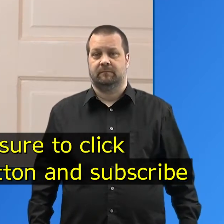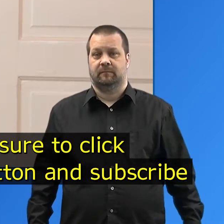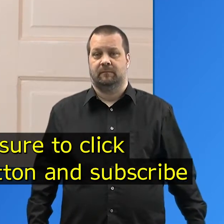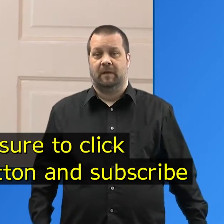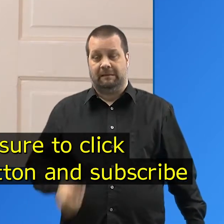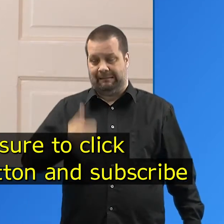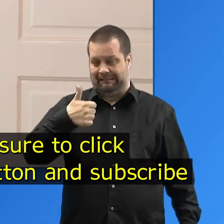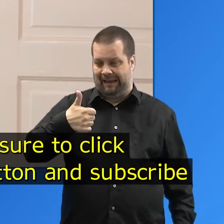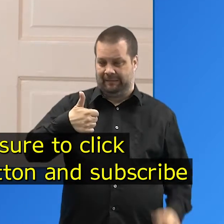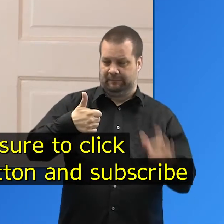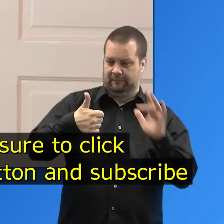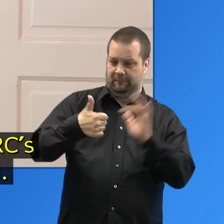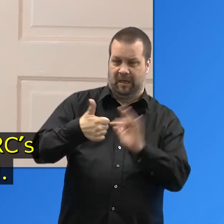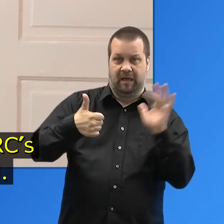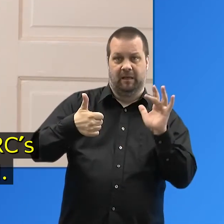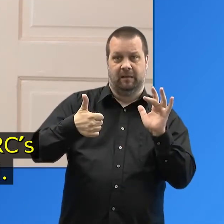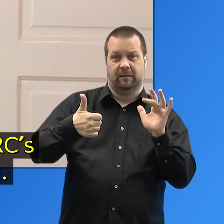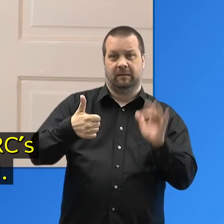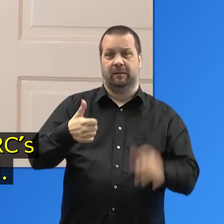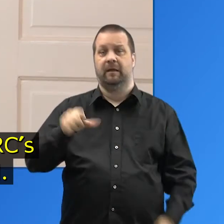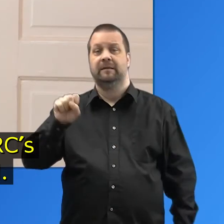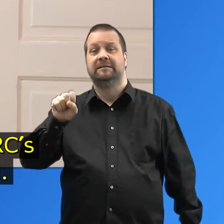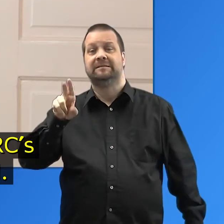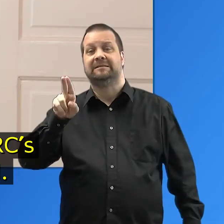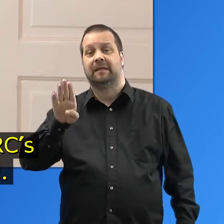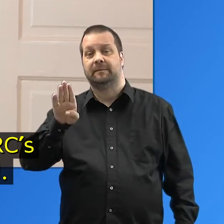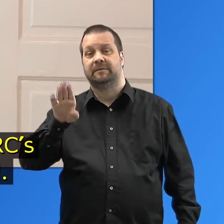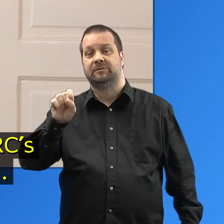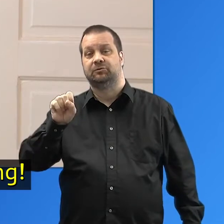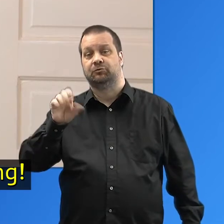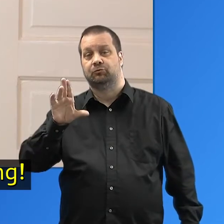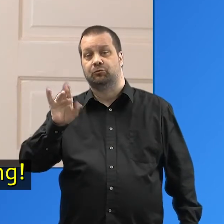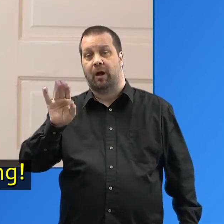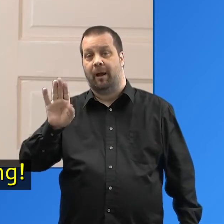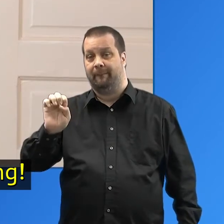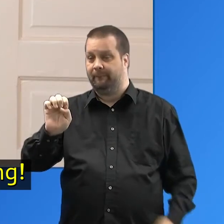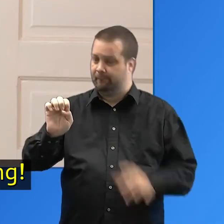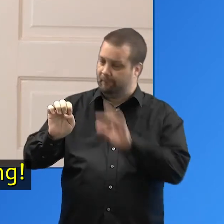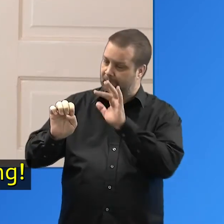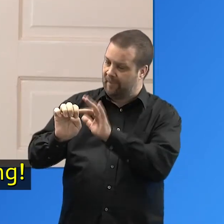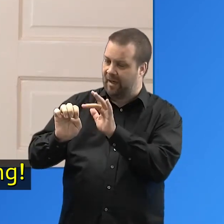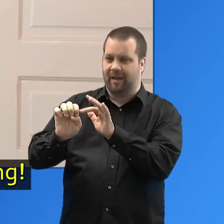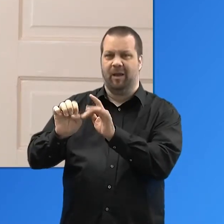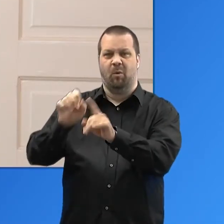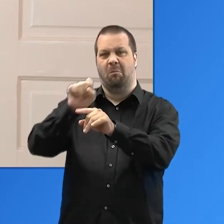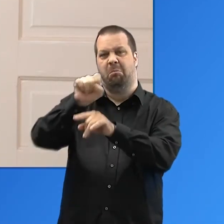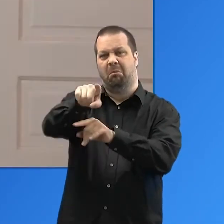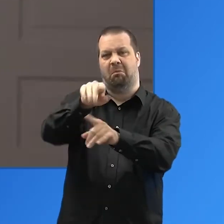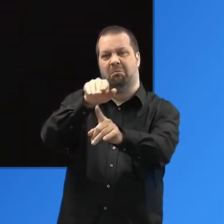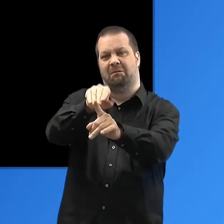the like button and subscribe to the Wireless RERC's YouTube channel. Thanks for watching.